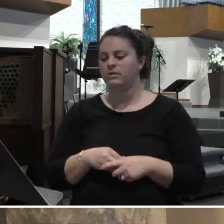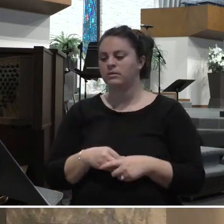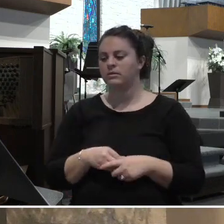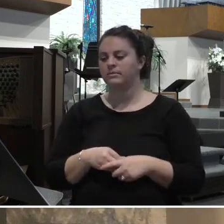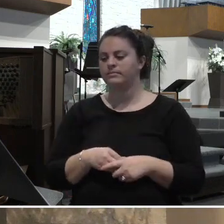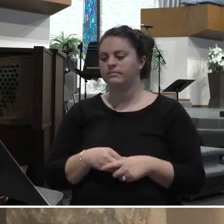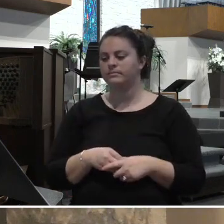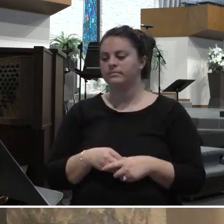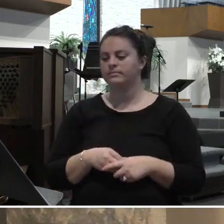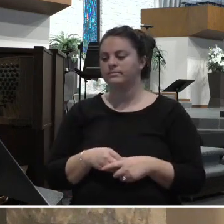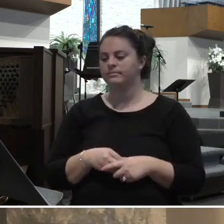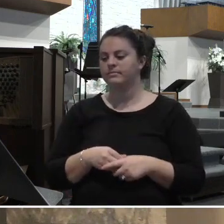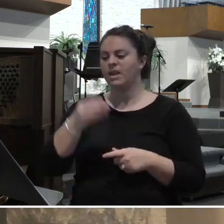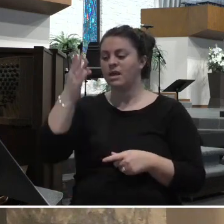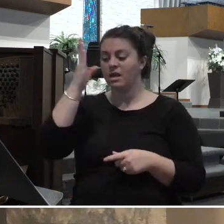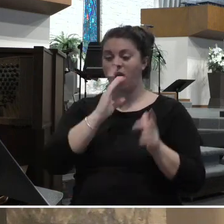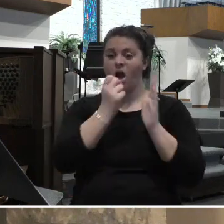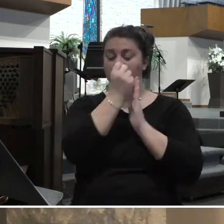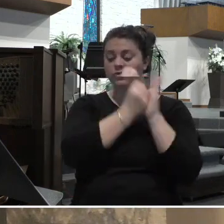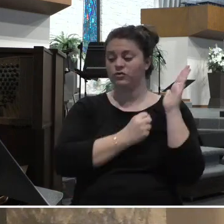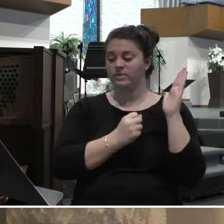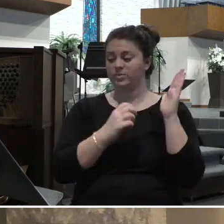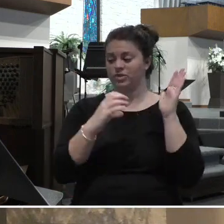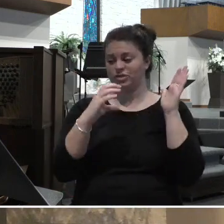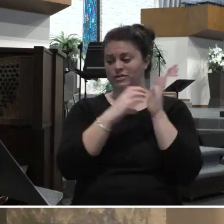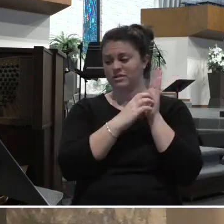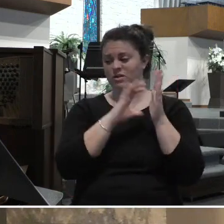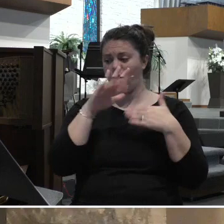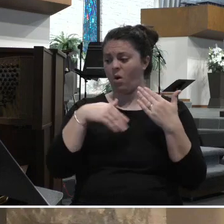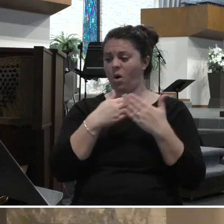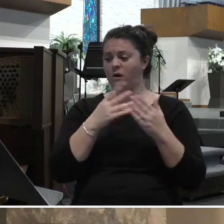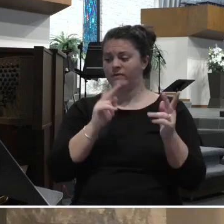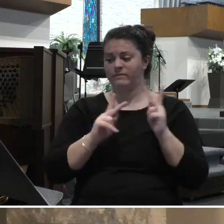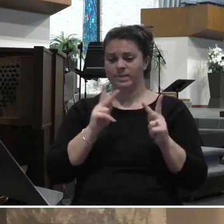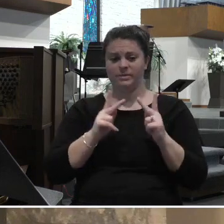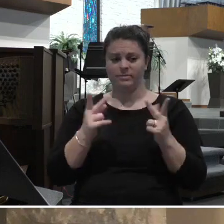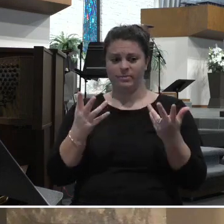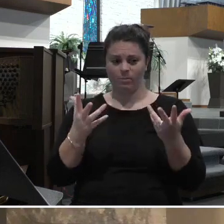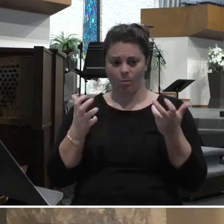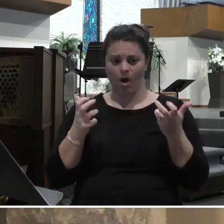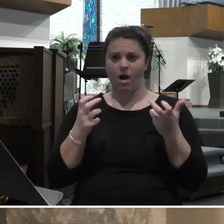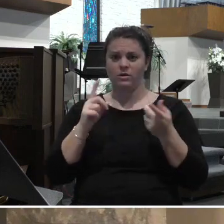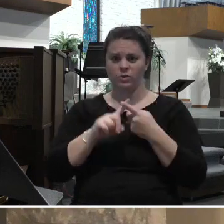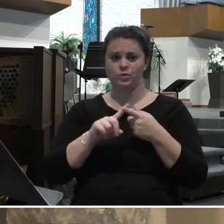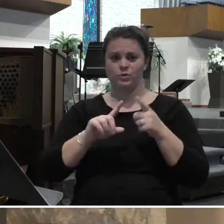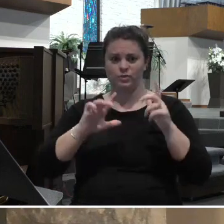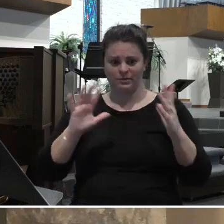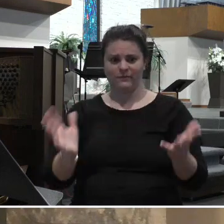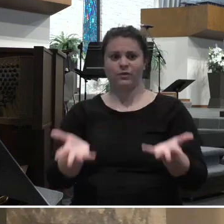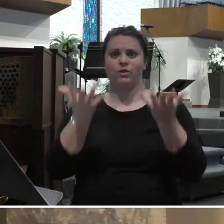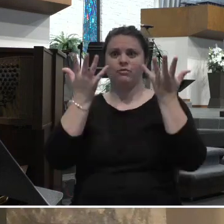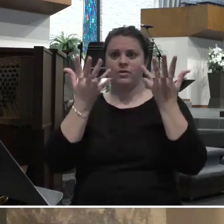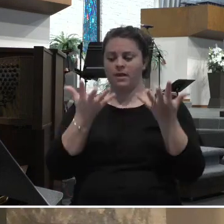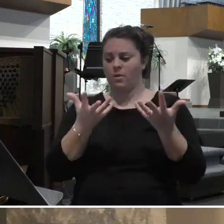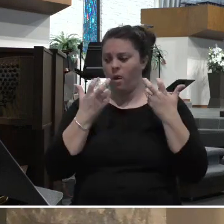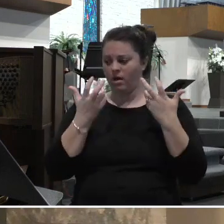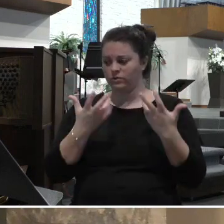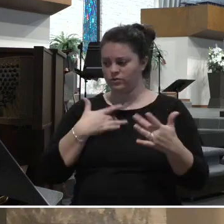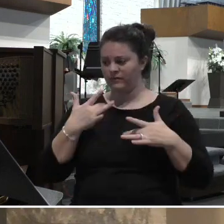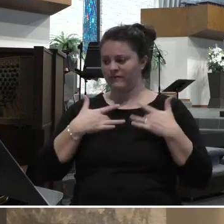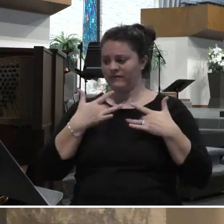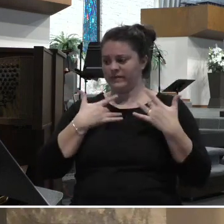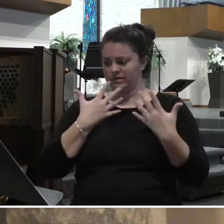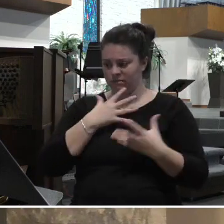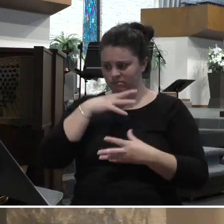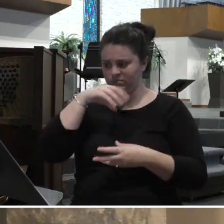people to flourish. There is never once where it is okay for someone to be starving or to be without community. God of